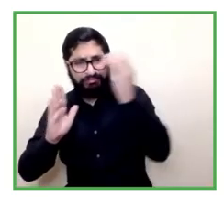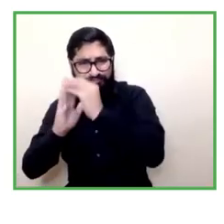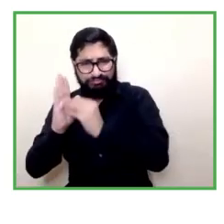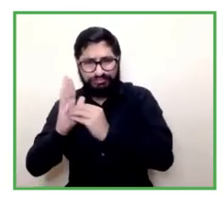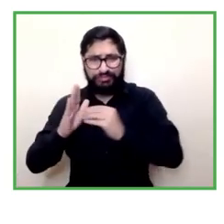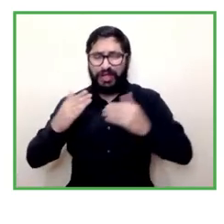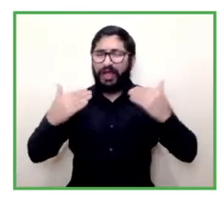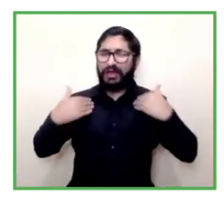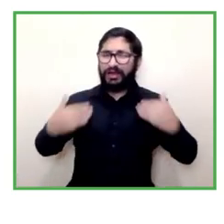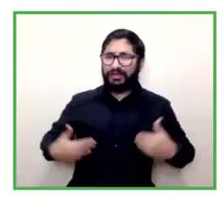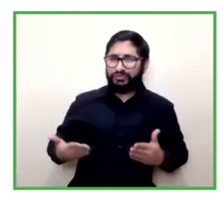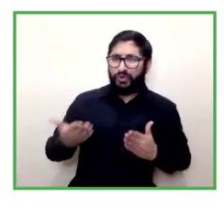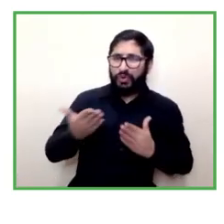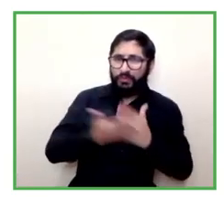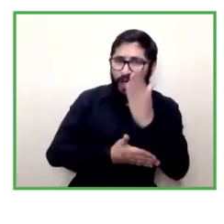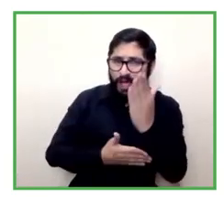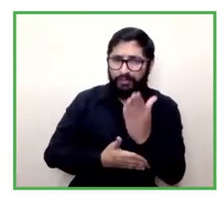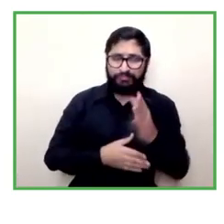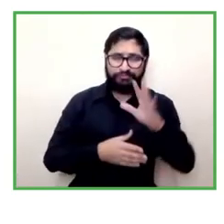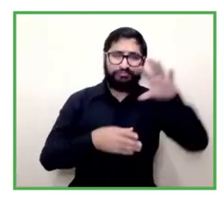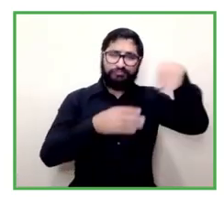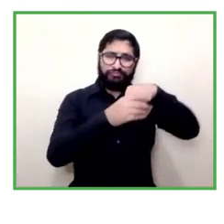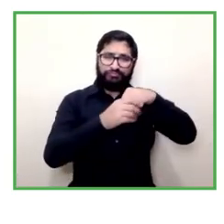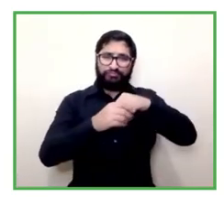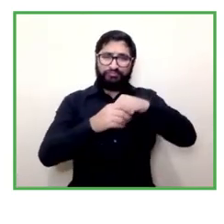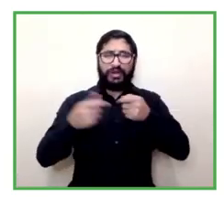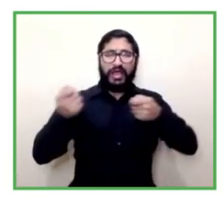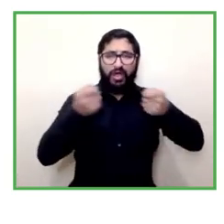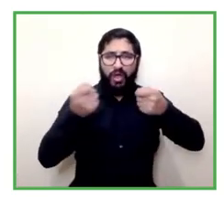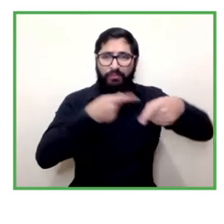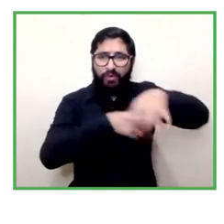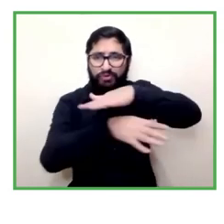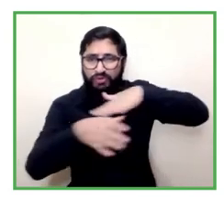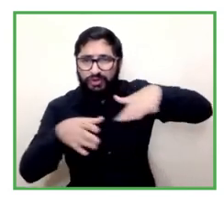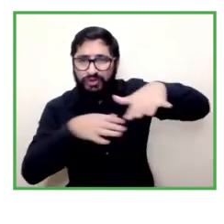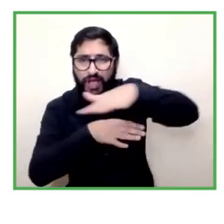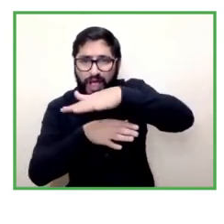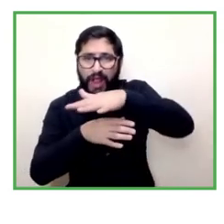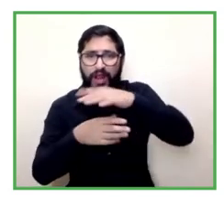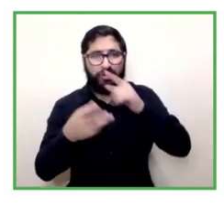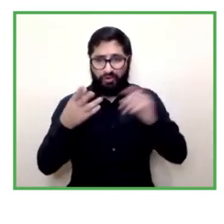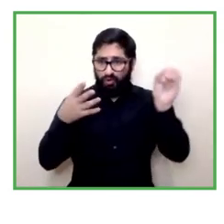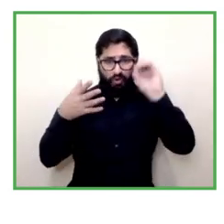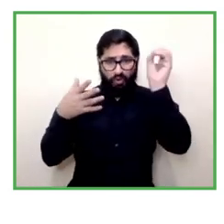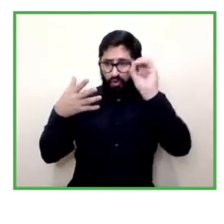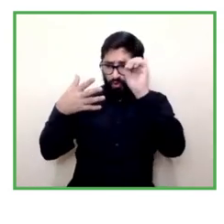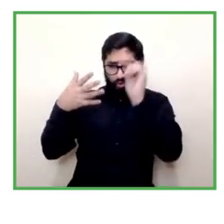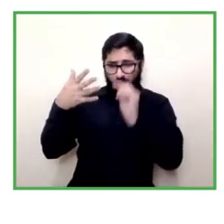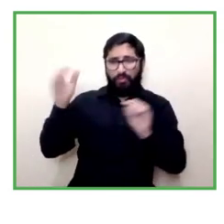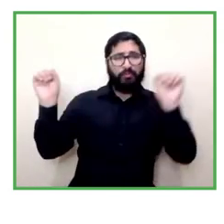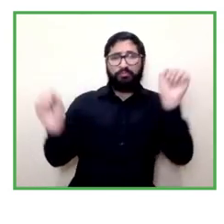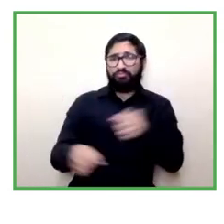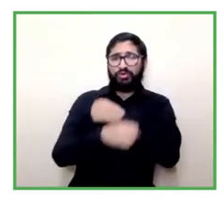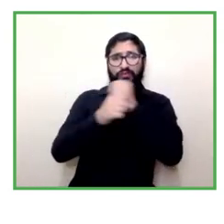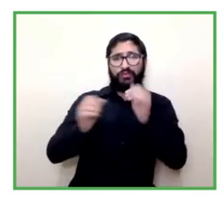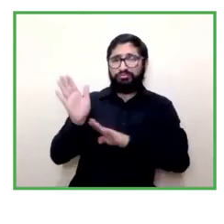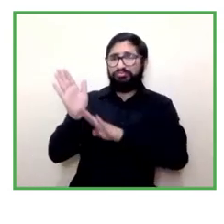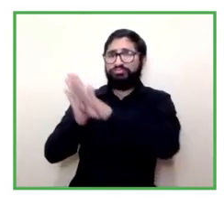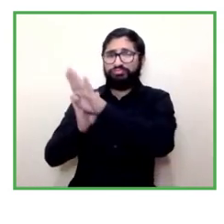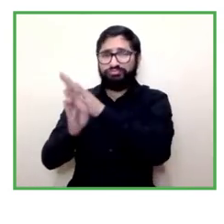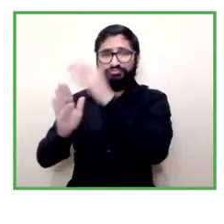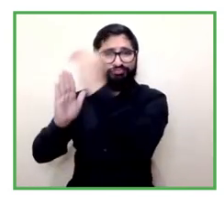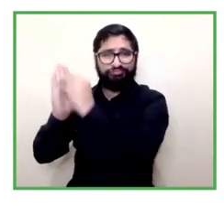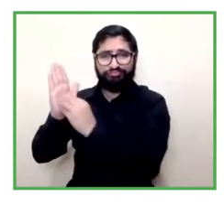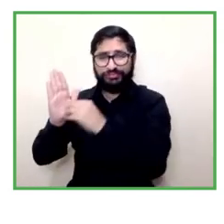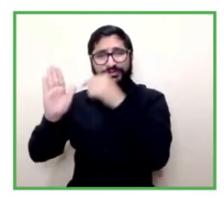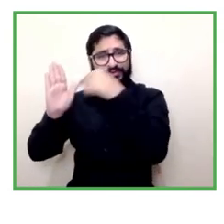human rights aspect and sustainability social aspects there's no training there's no education about this so